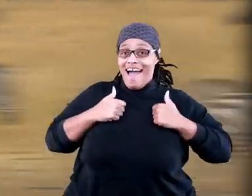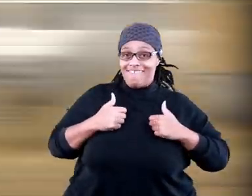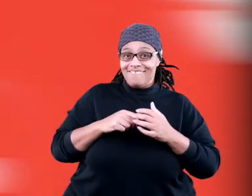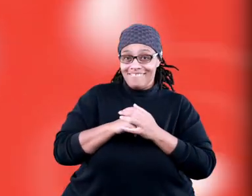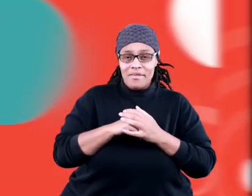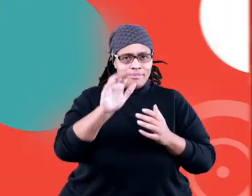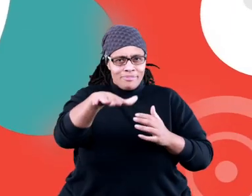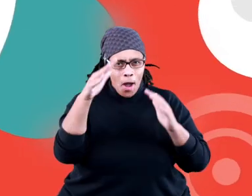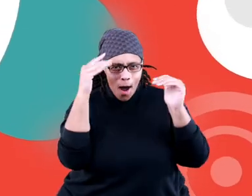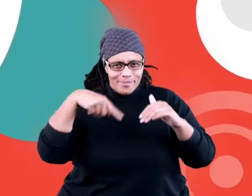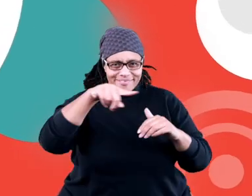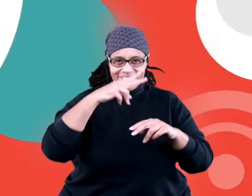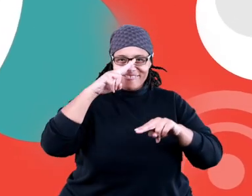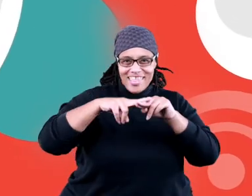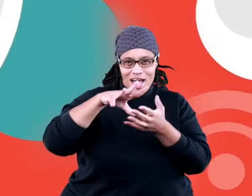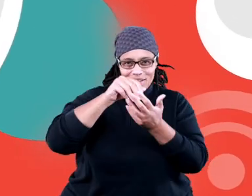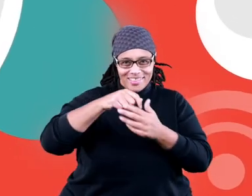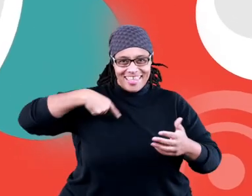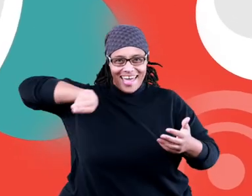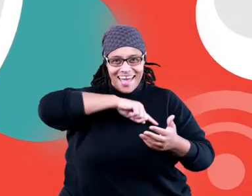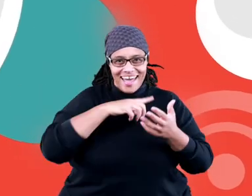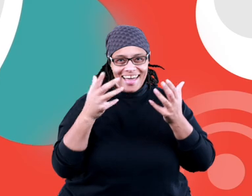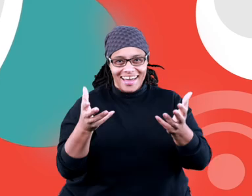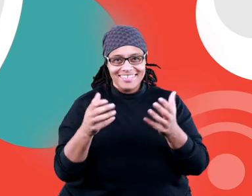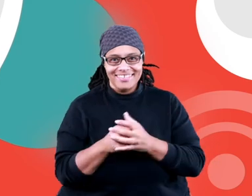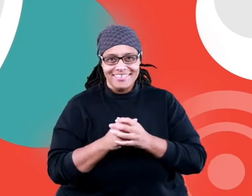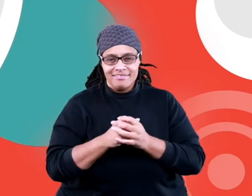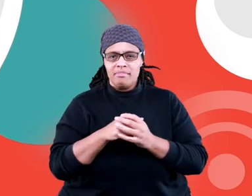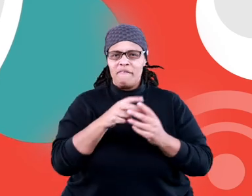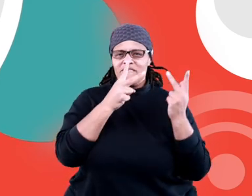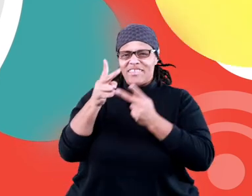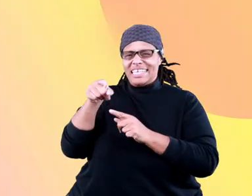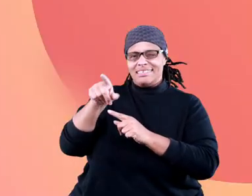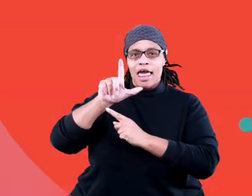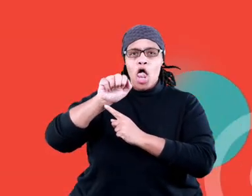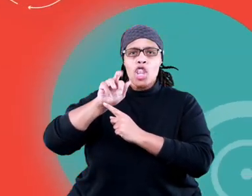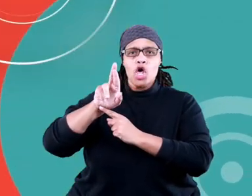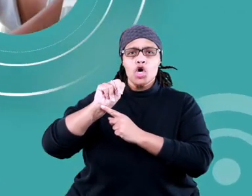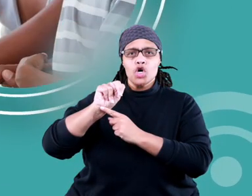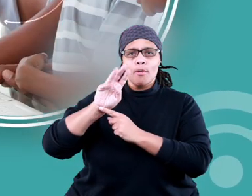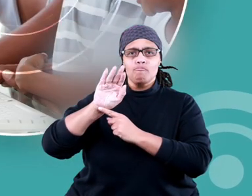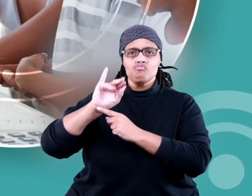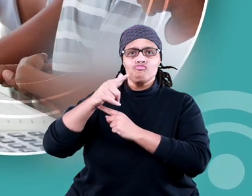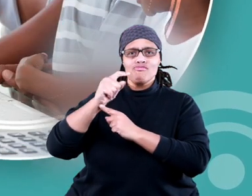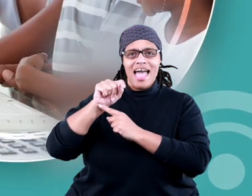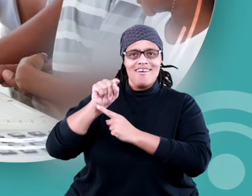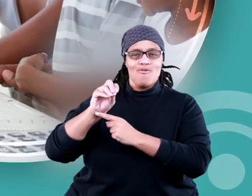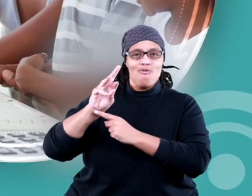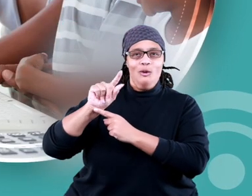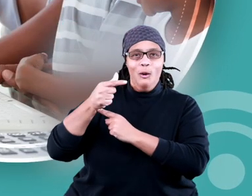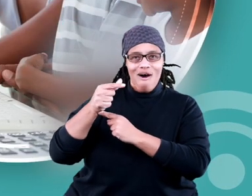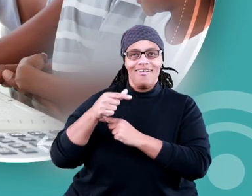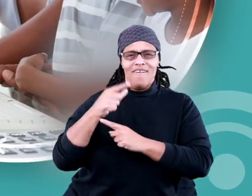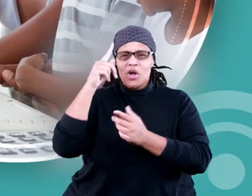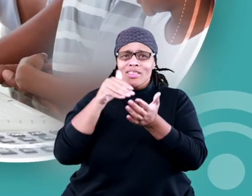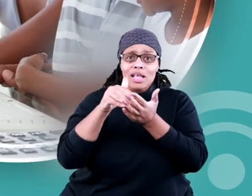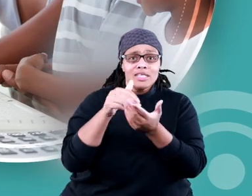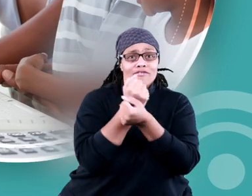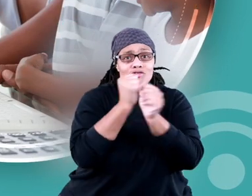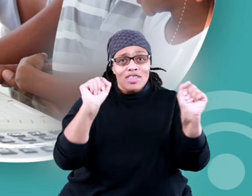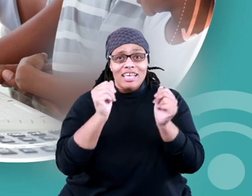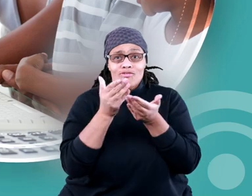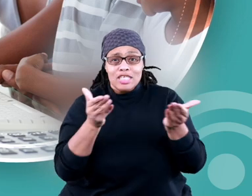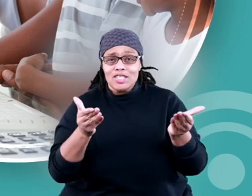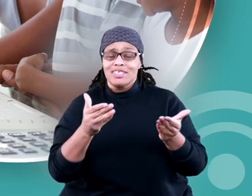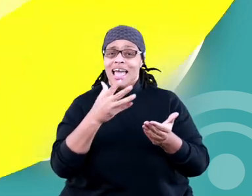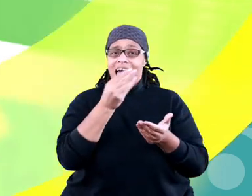life. Hope you had fun learning with us! Visit us at learnbright.org for thousands